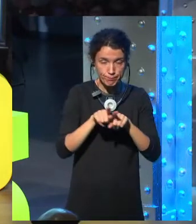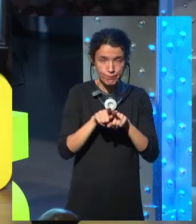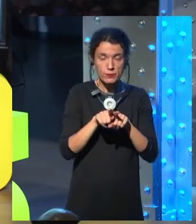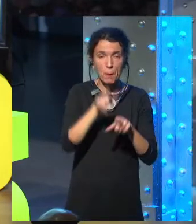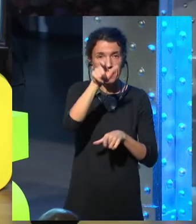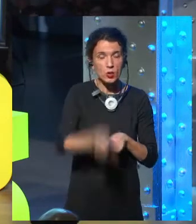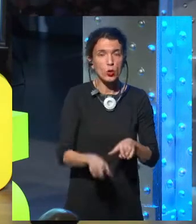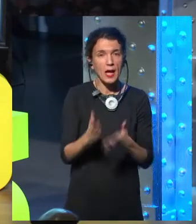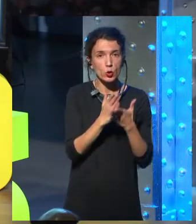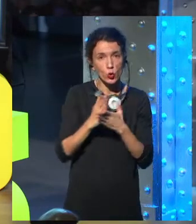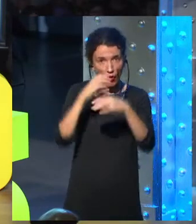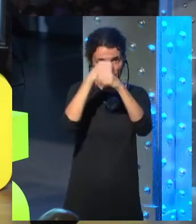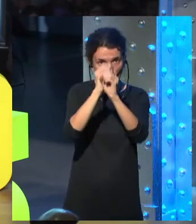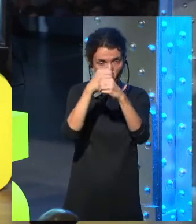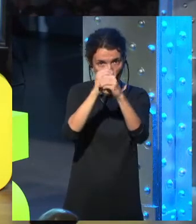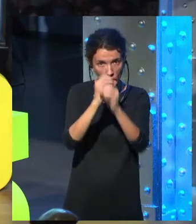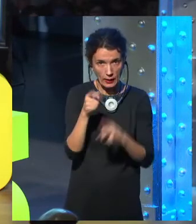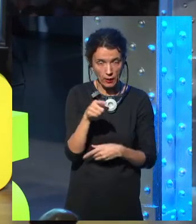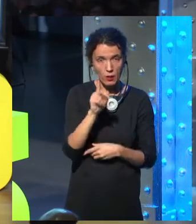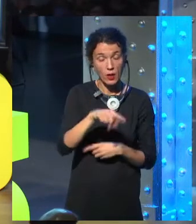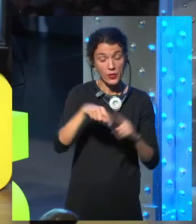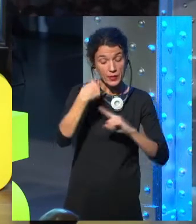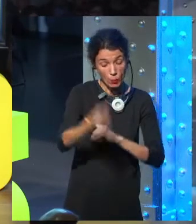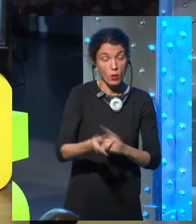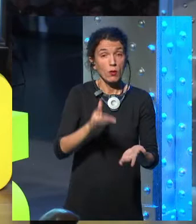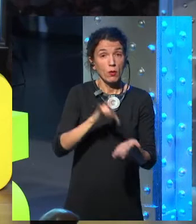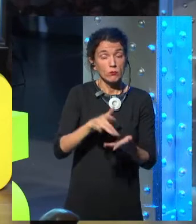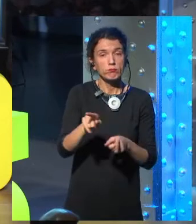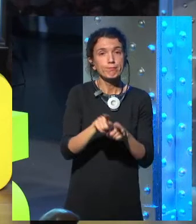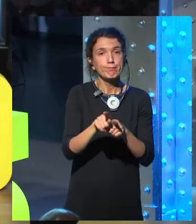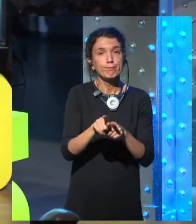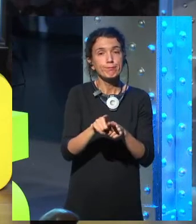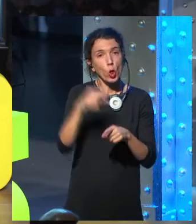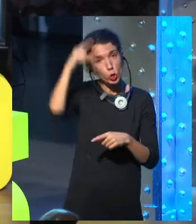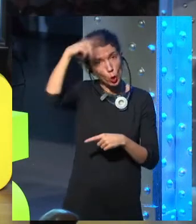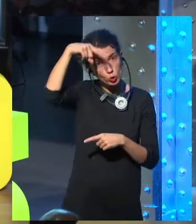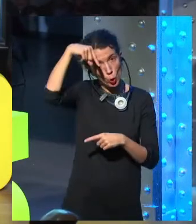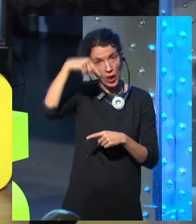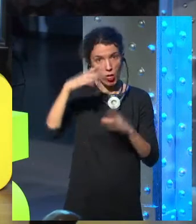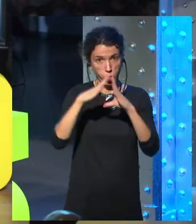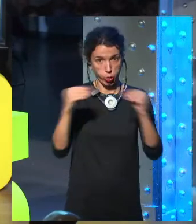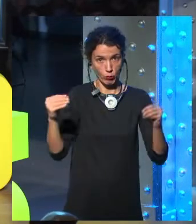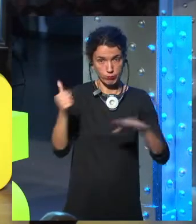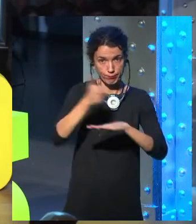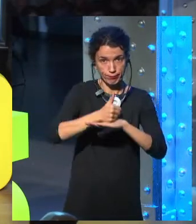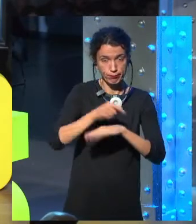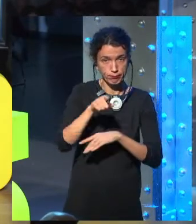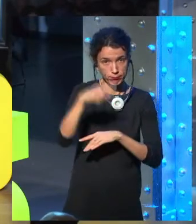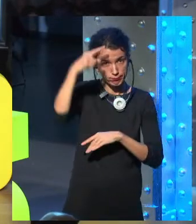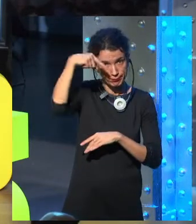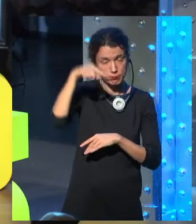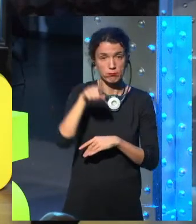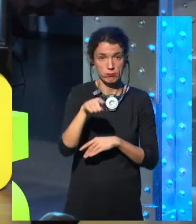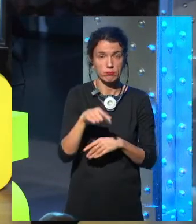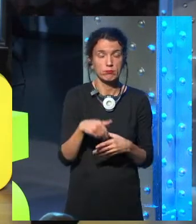in a lab for years doing this incredibly boring task? Why aren't they doing cancer research? Why aren't they coming up with the experiments